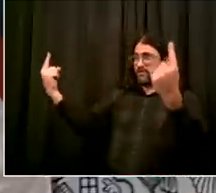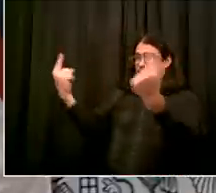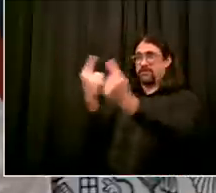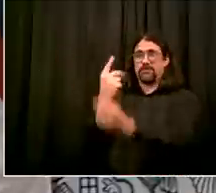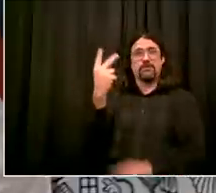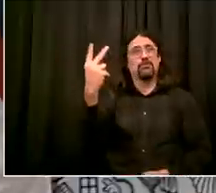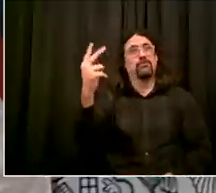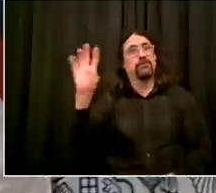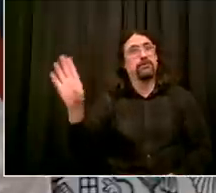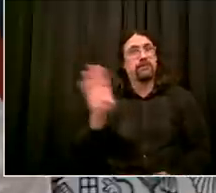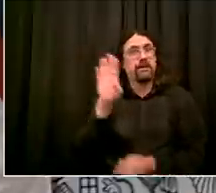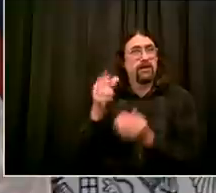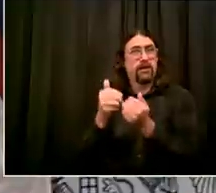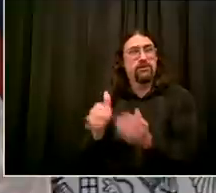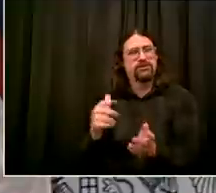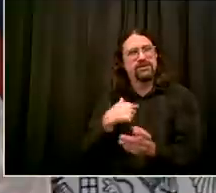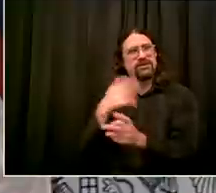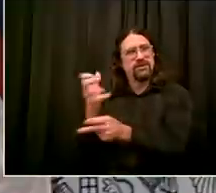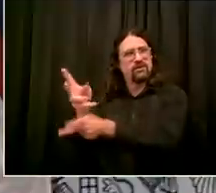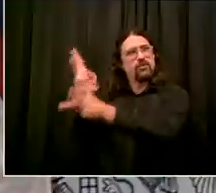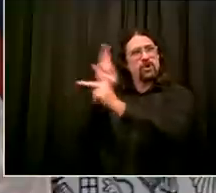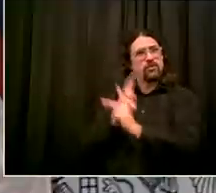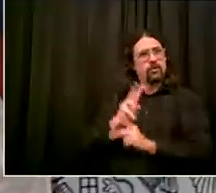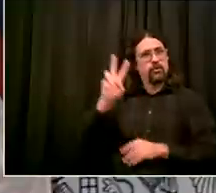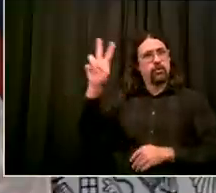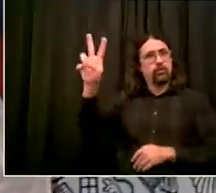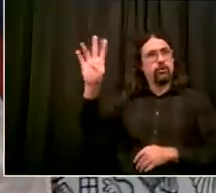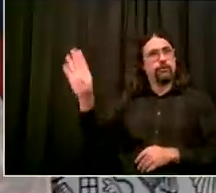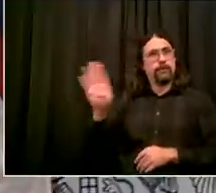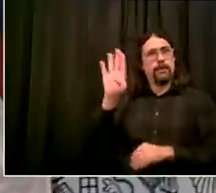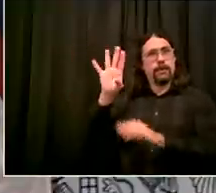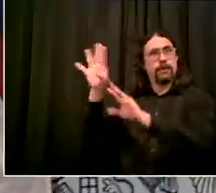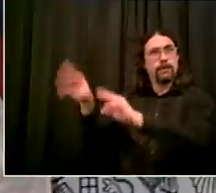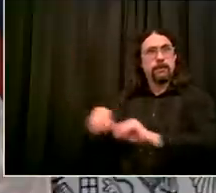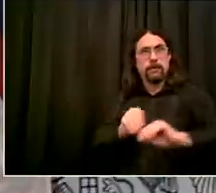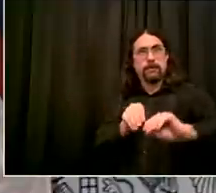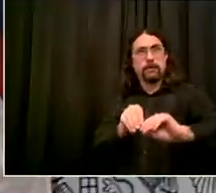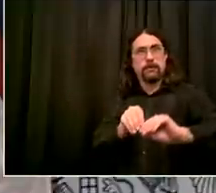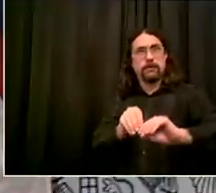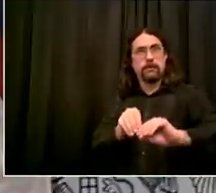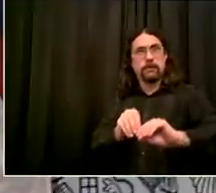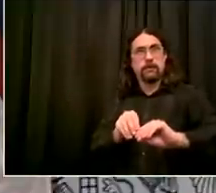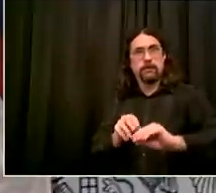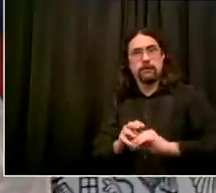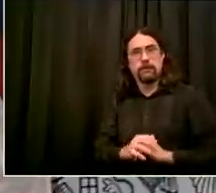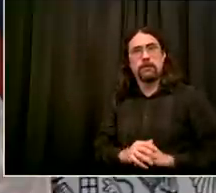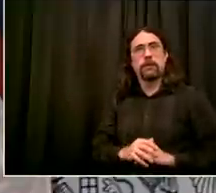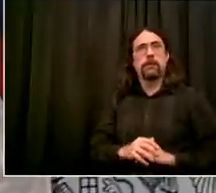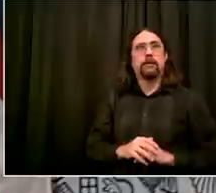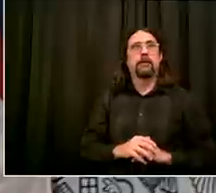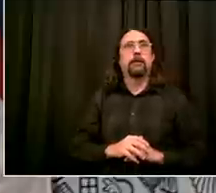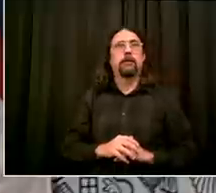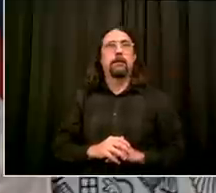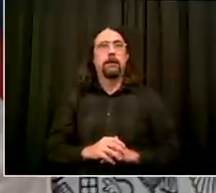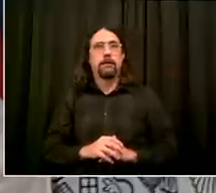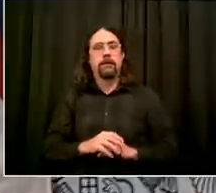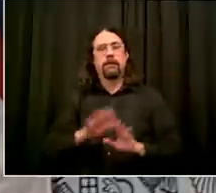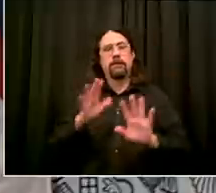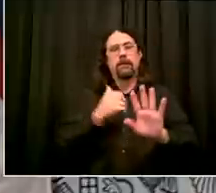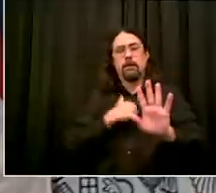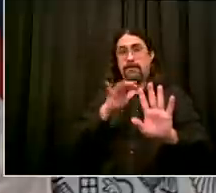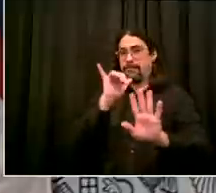billion out of five billion so you say okay where does the other three billion go the other three billion is to offset the state cuts